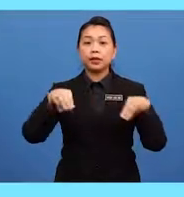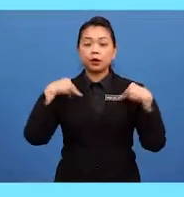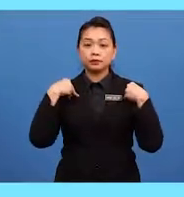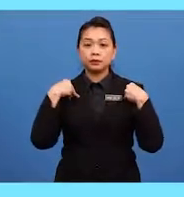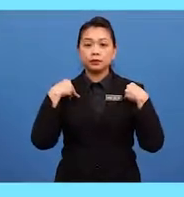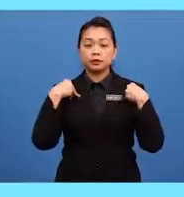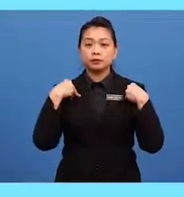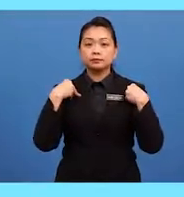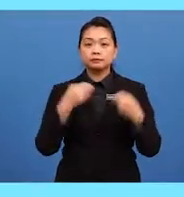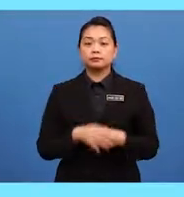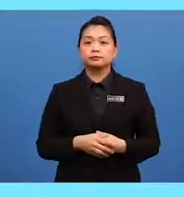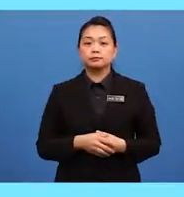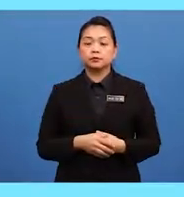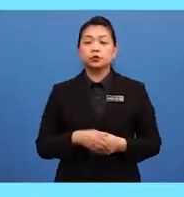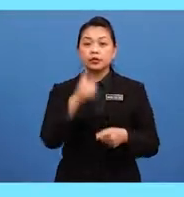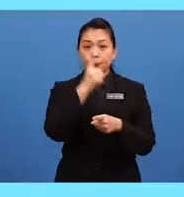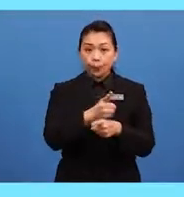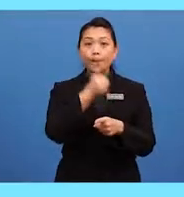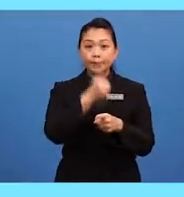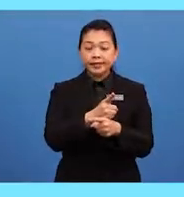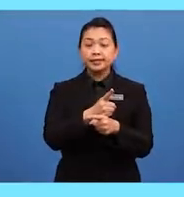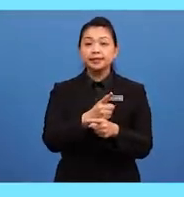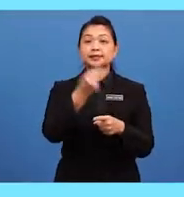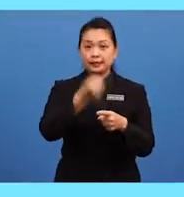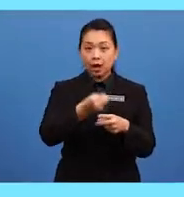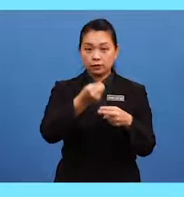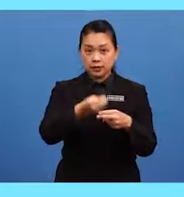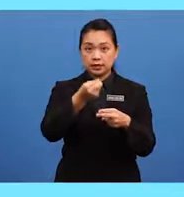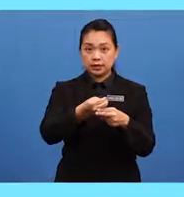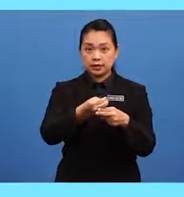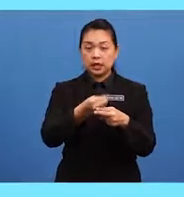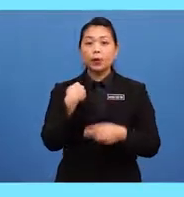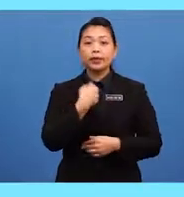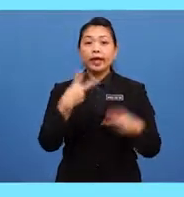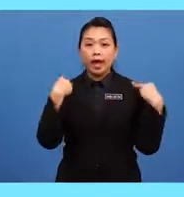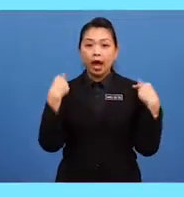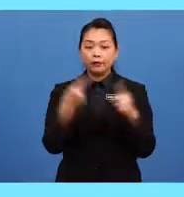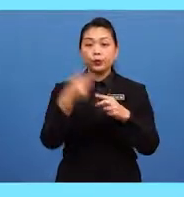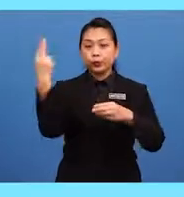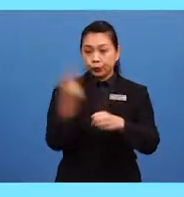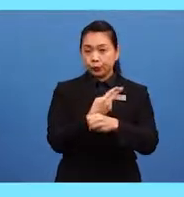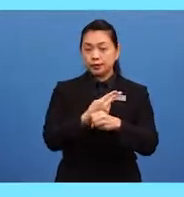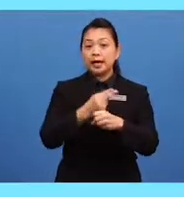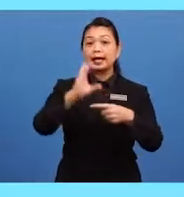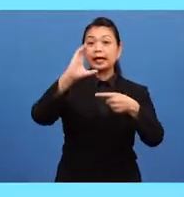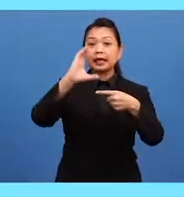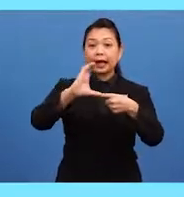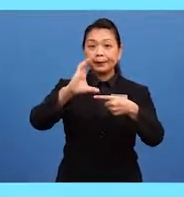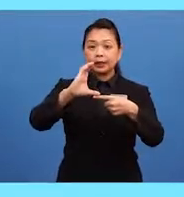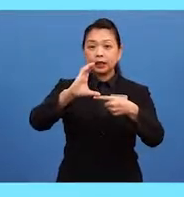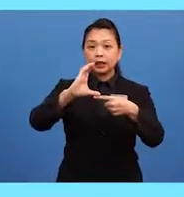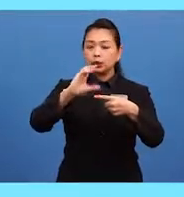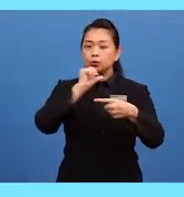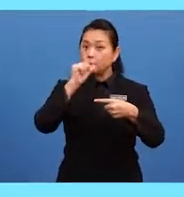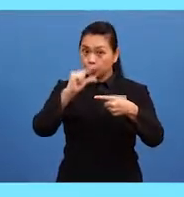as proper nouns. We have to use capital letters when writing about proper nouns.